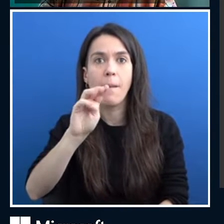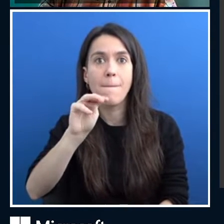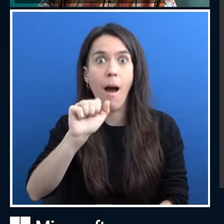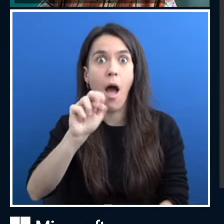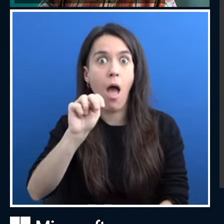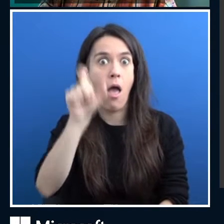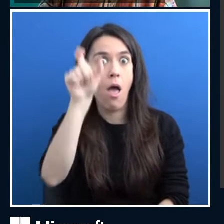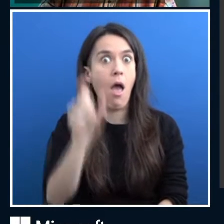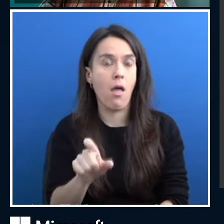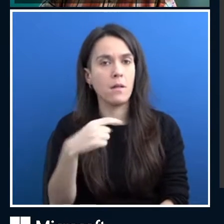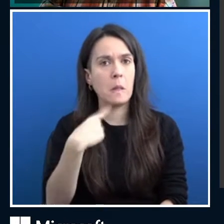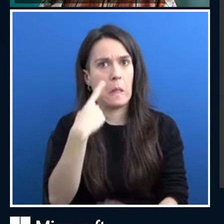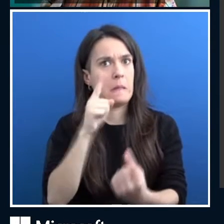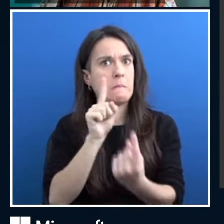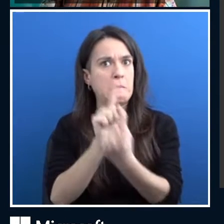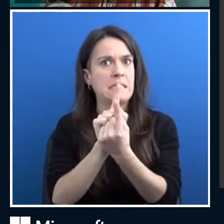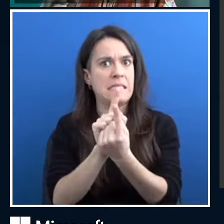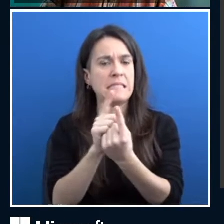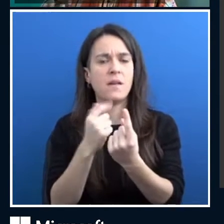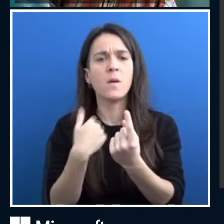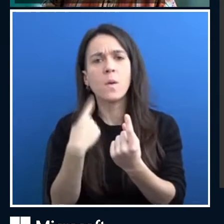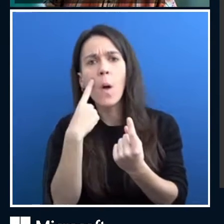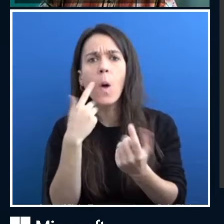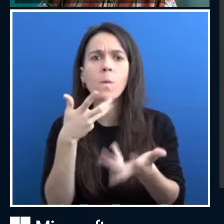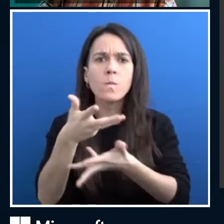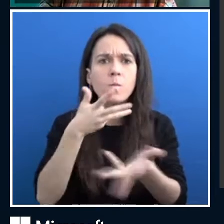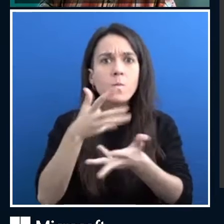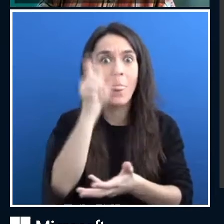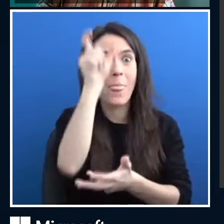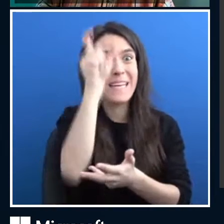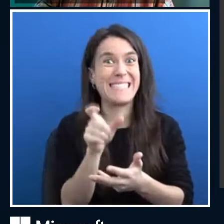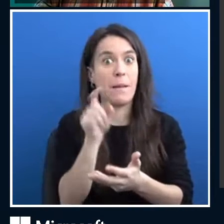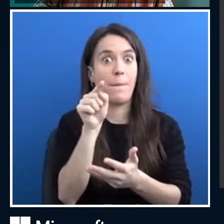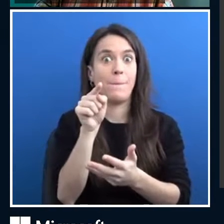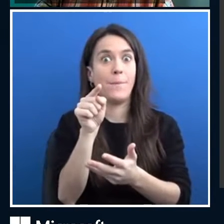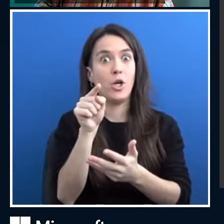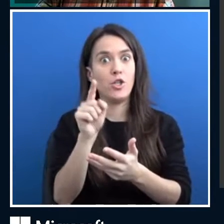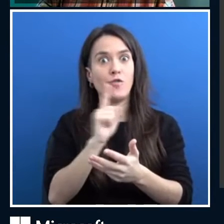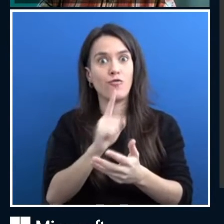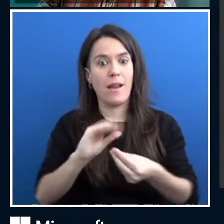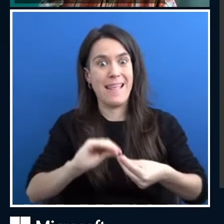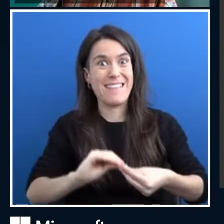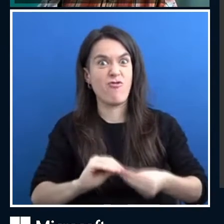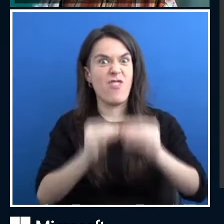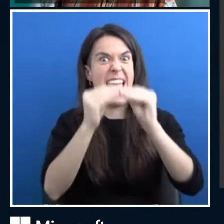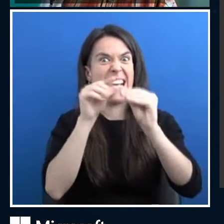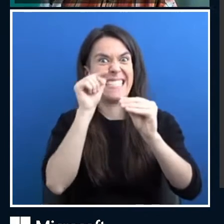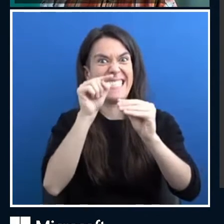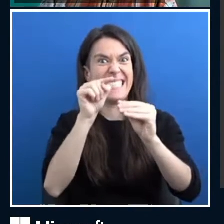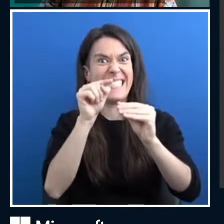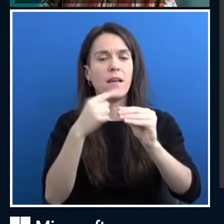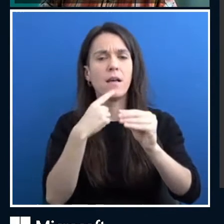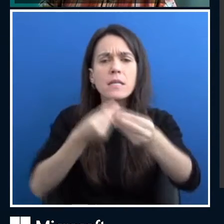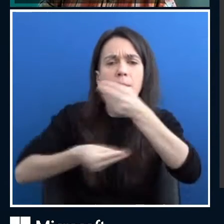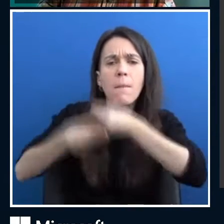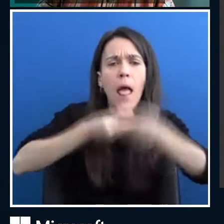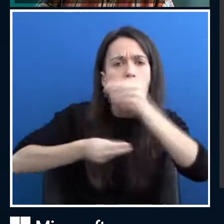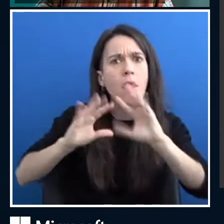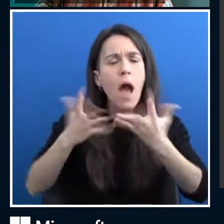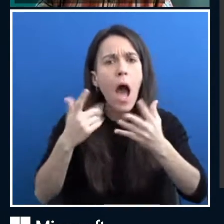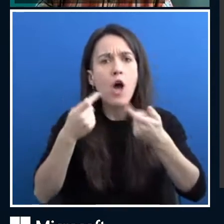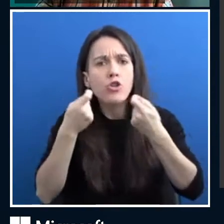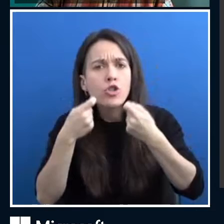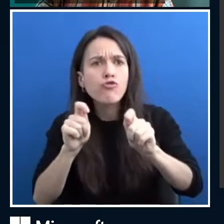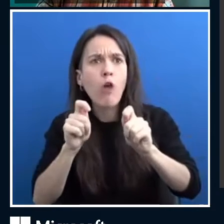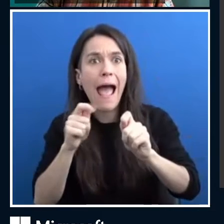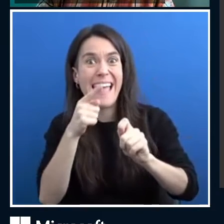them, Sergei Yulayson, who was the person behind this team, and he told me how they tried to approach the Turing test.